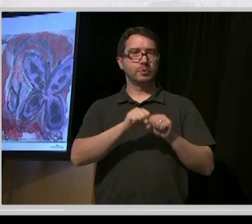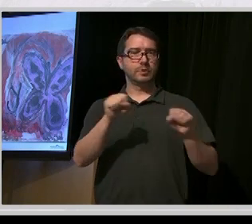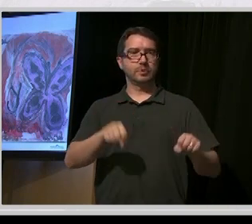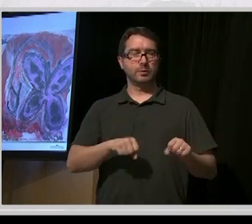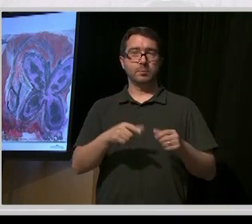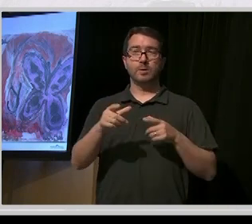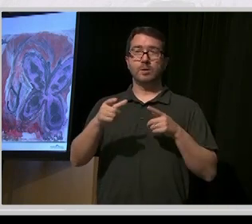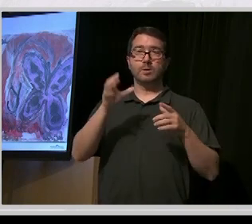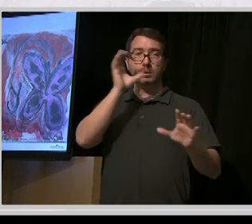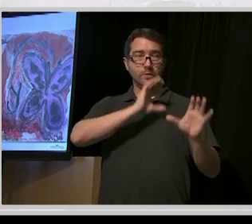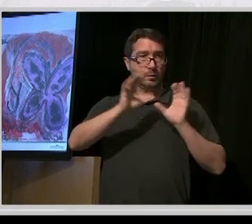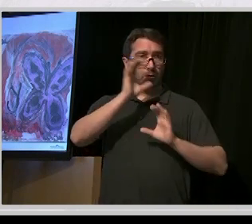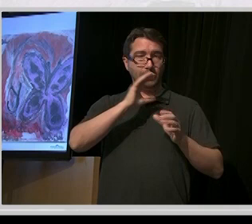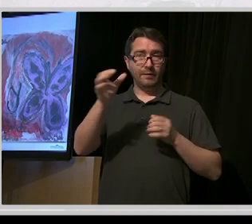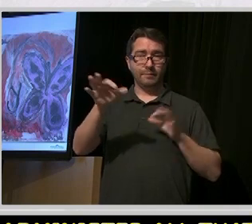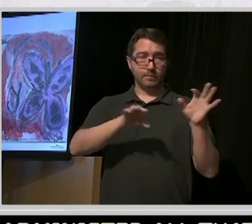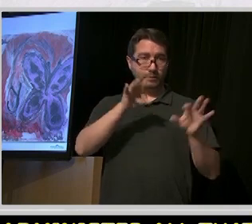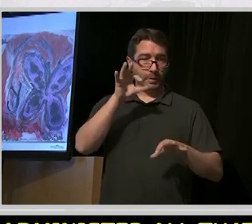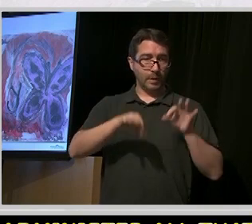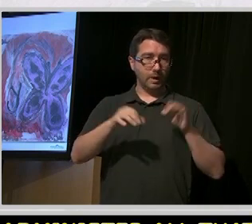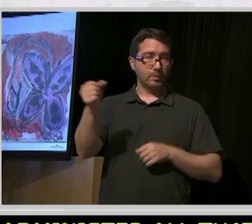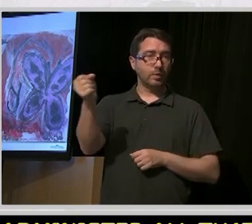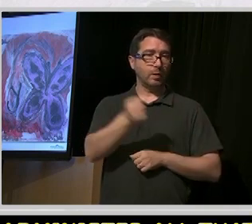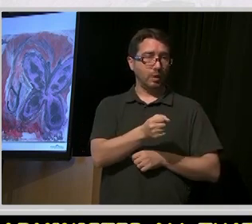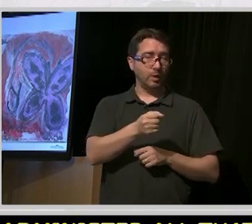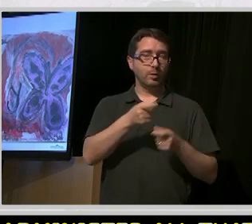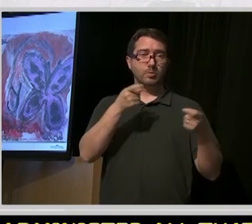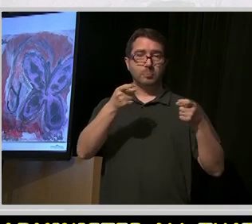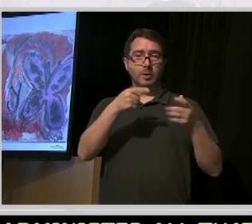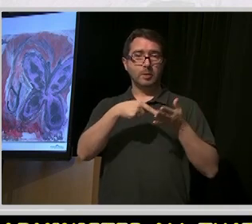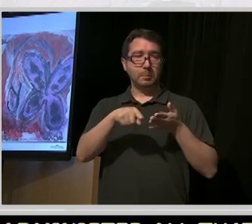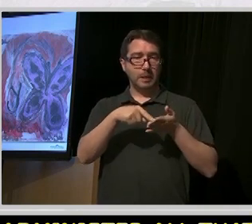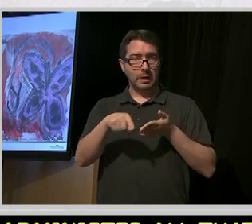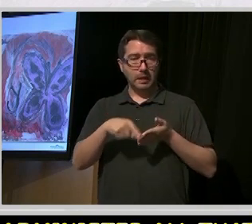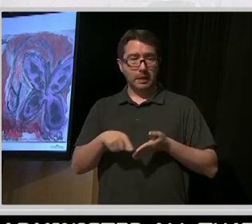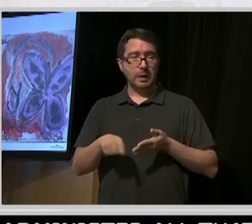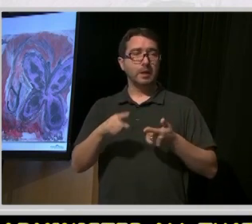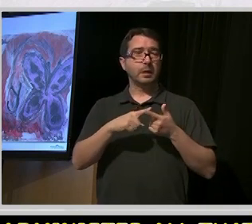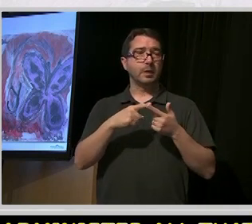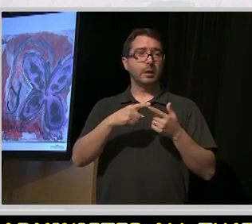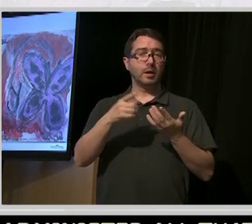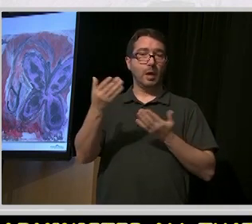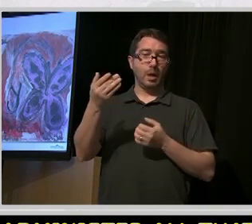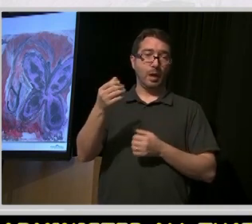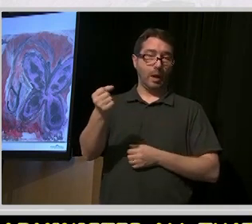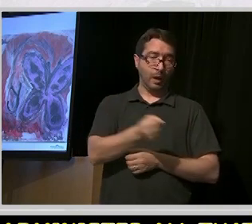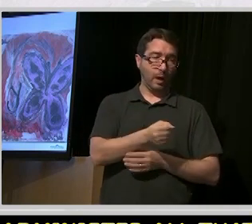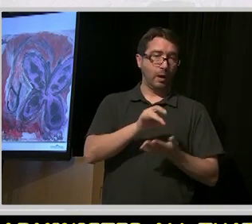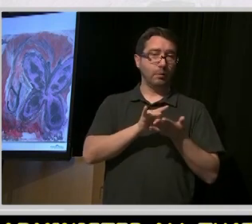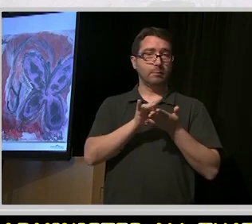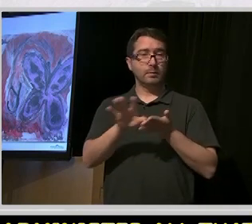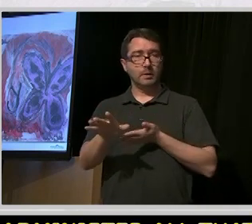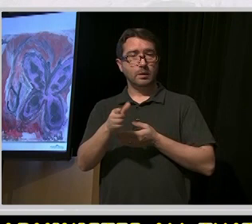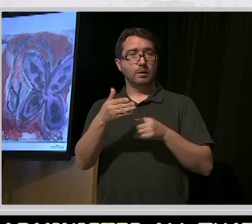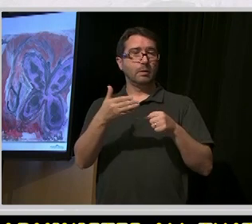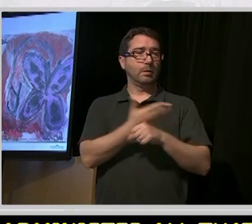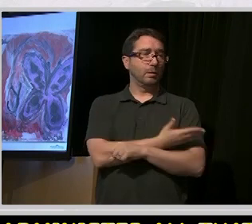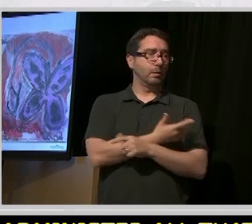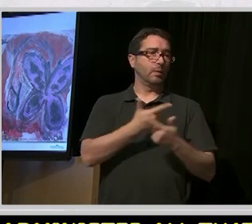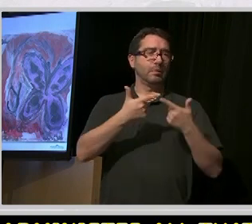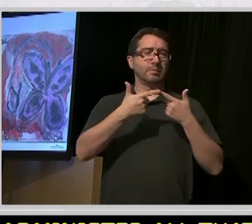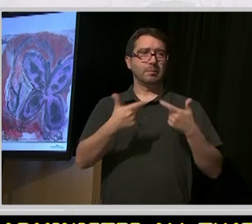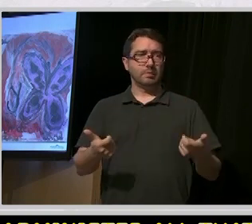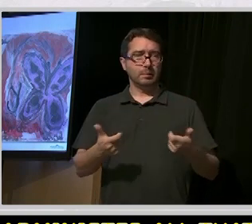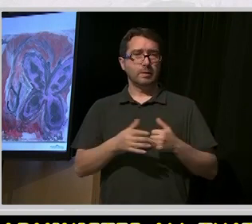employees, do the payroll, hire, fire, all of those nuts and bolts things that as a family or as an